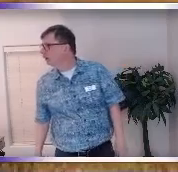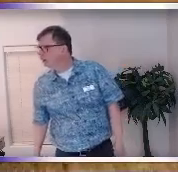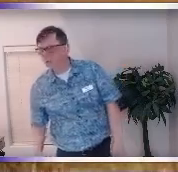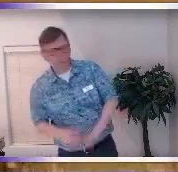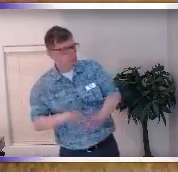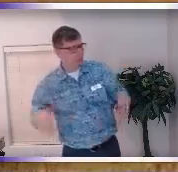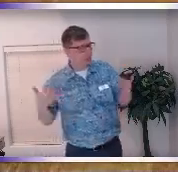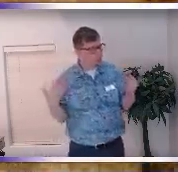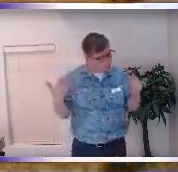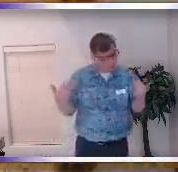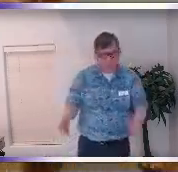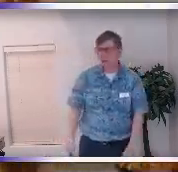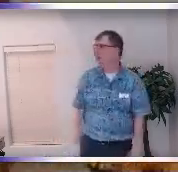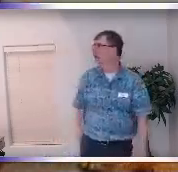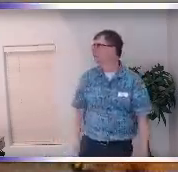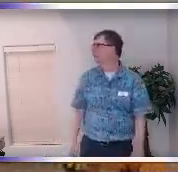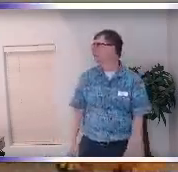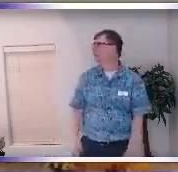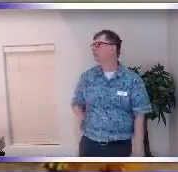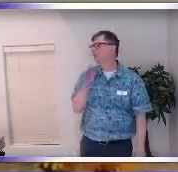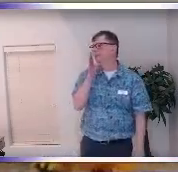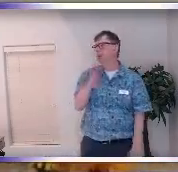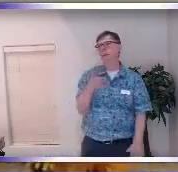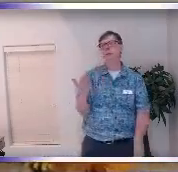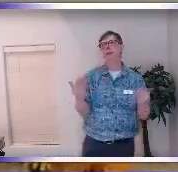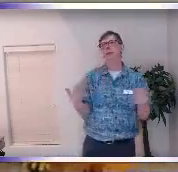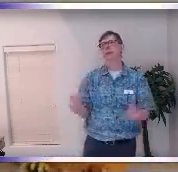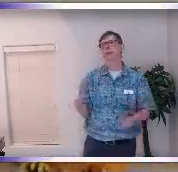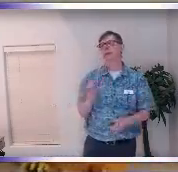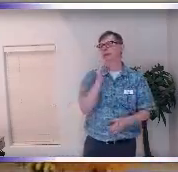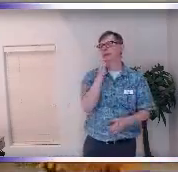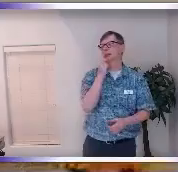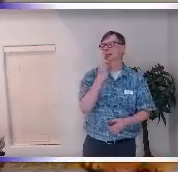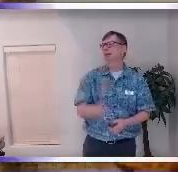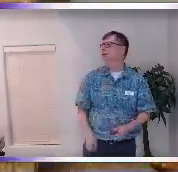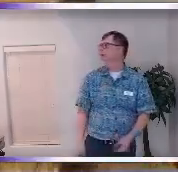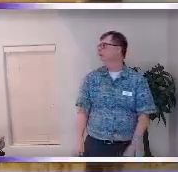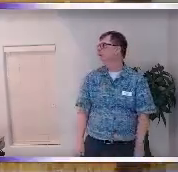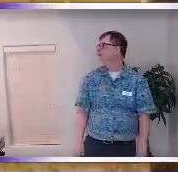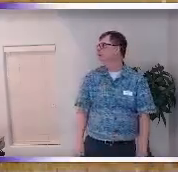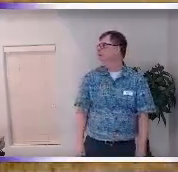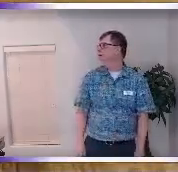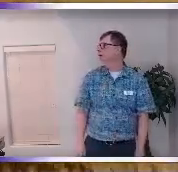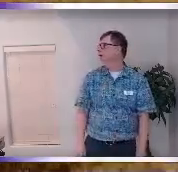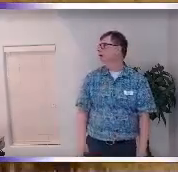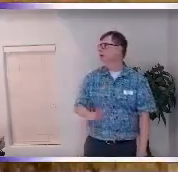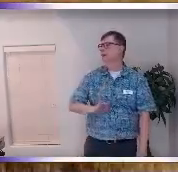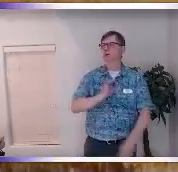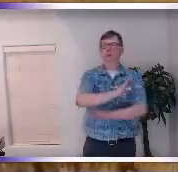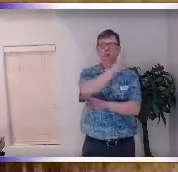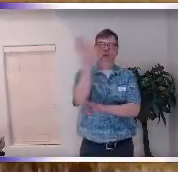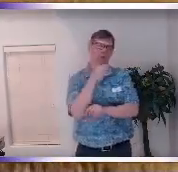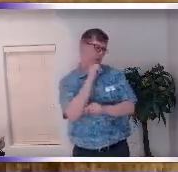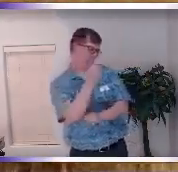you know and I'm like I'm like mom they just want their candy just give them their candy and let them leave you're embarrassing me and she was like I was doing perfectly fine till